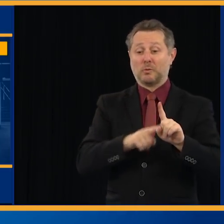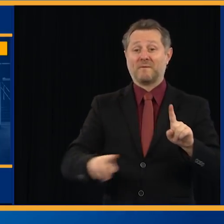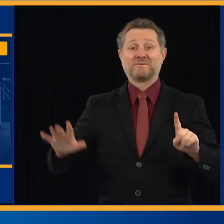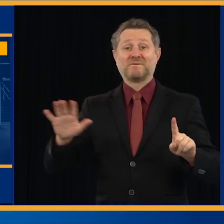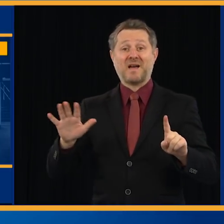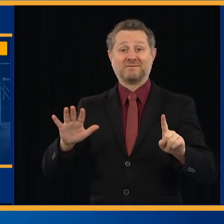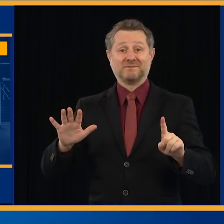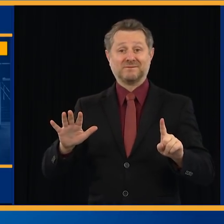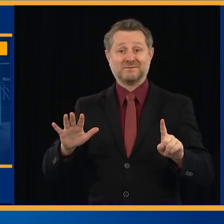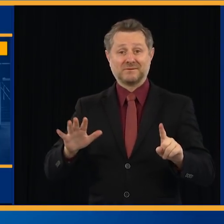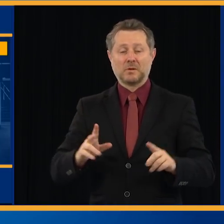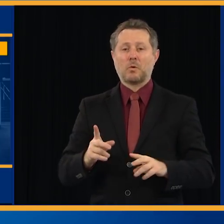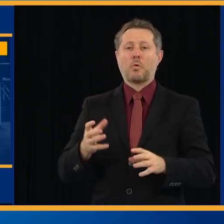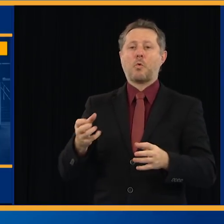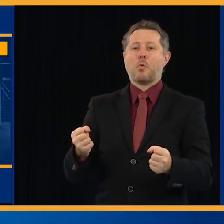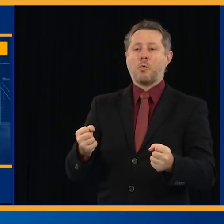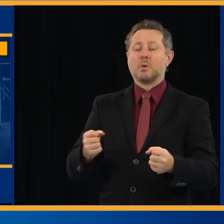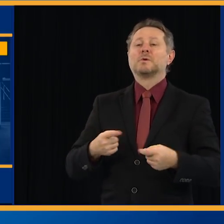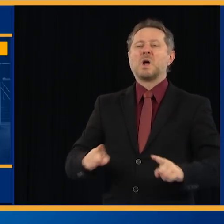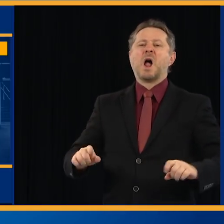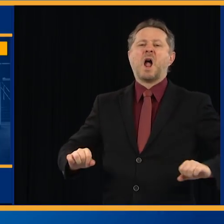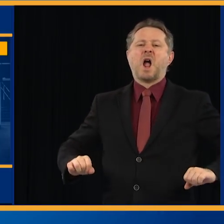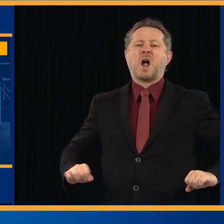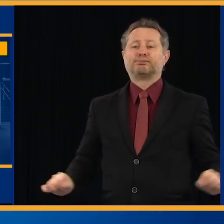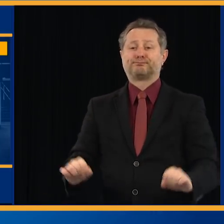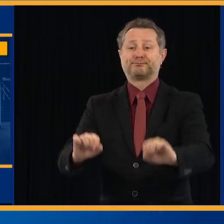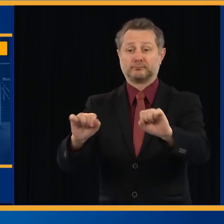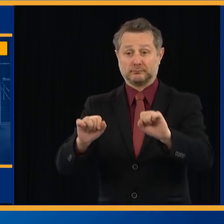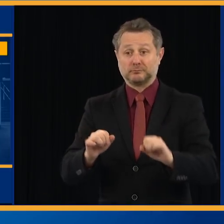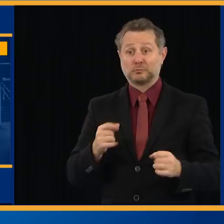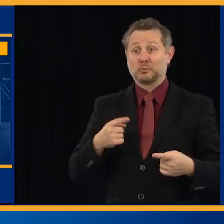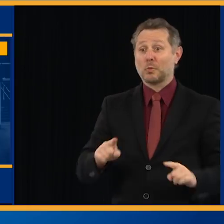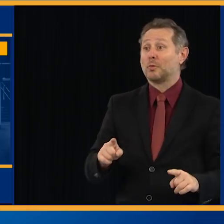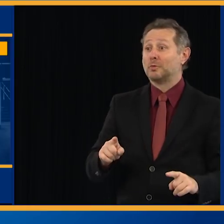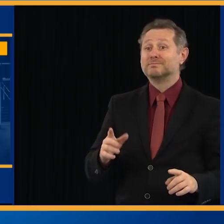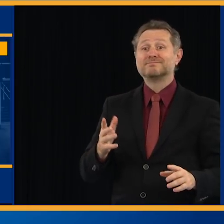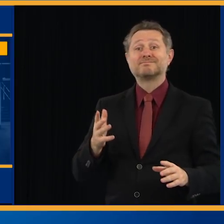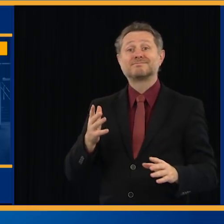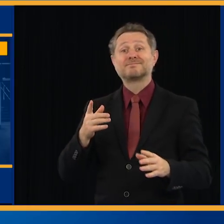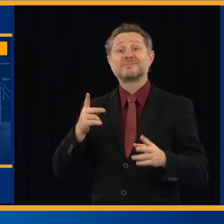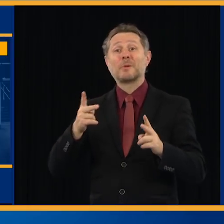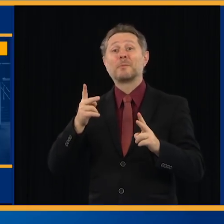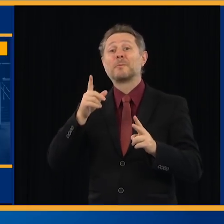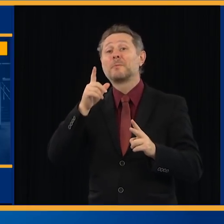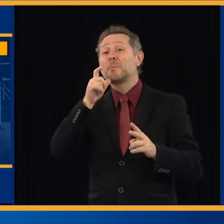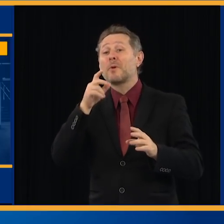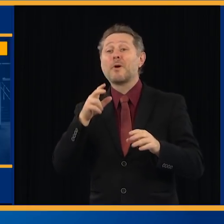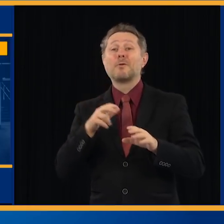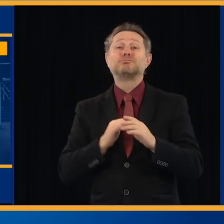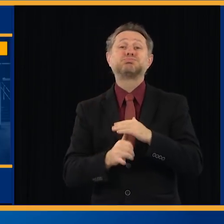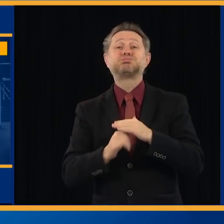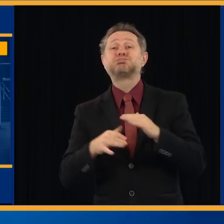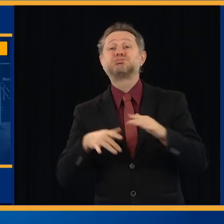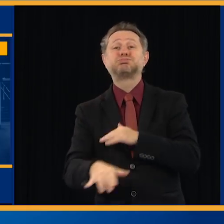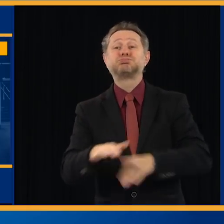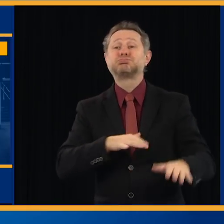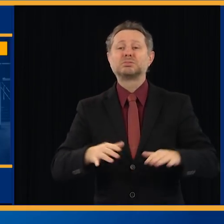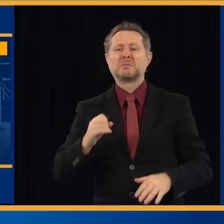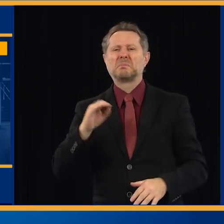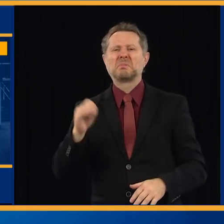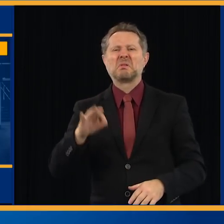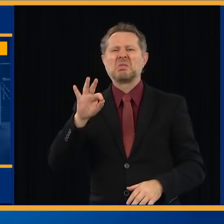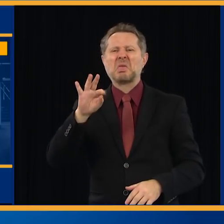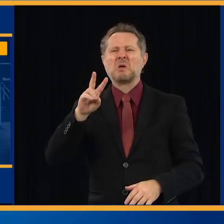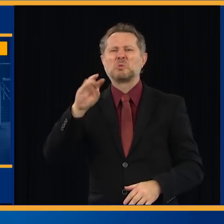Now, remember the context that we're in in this pandemic. Ridership is down 92%. 1 to 5 are